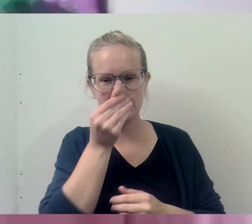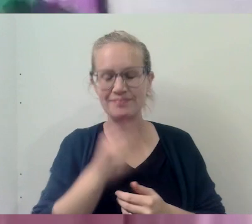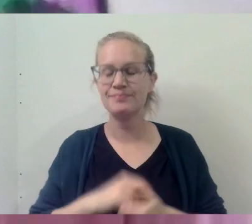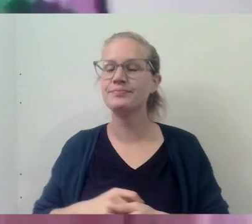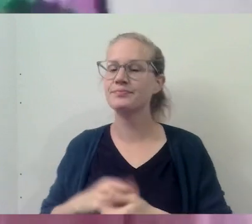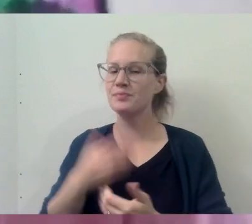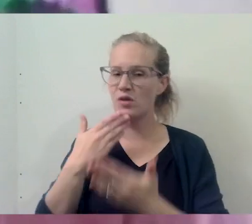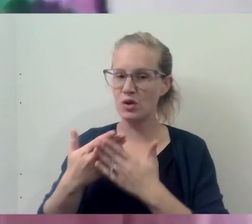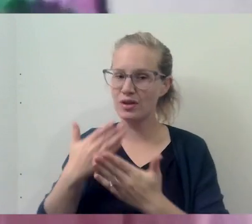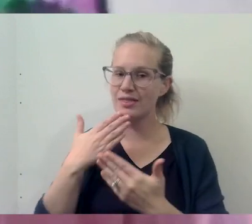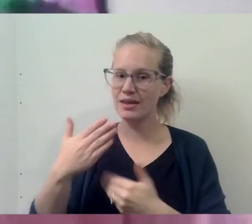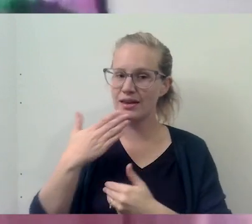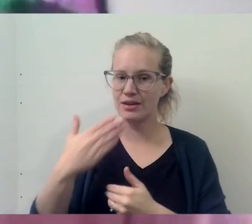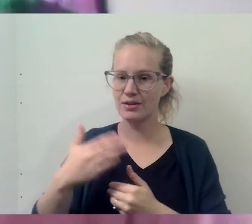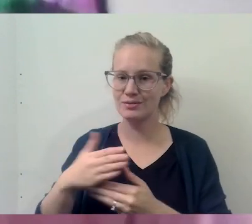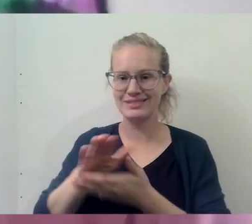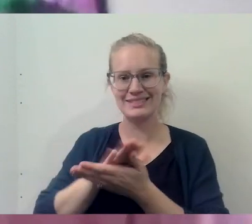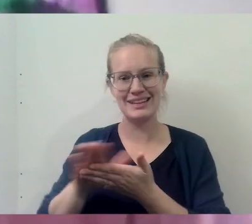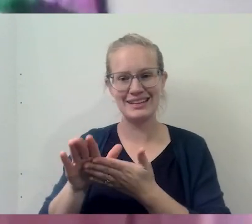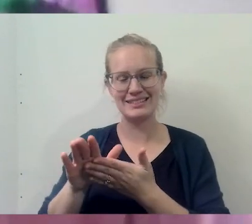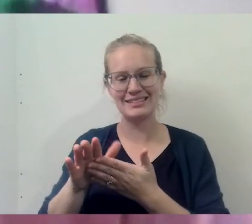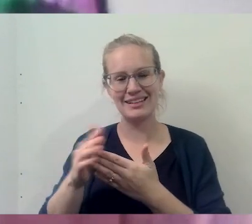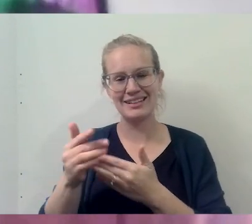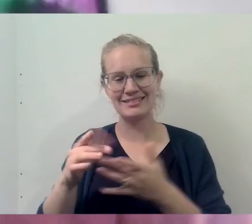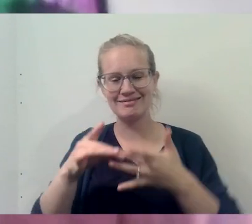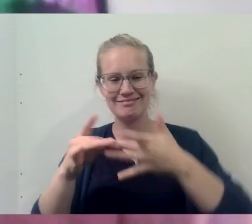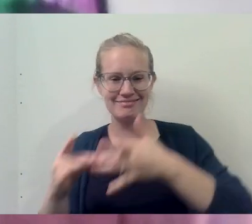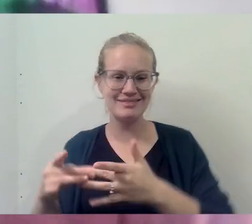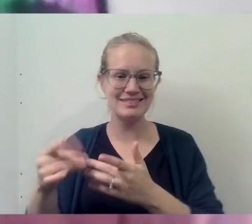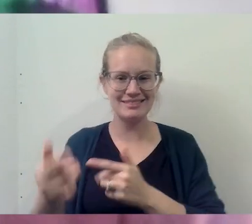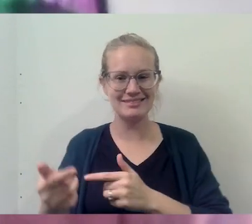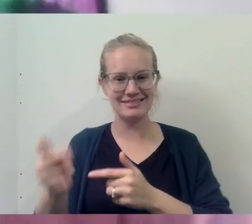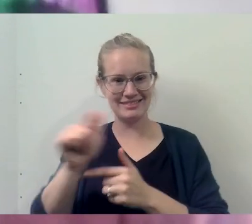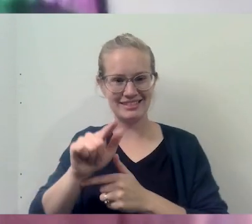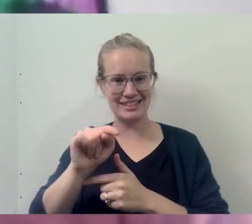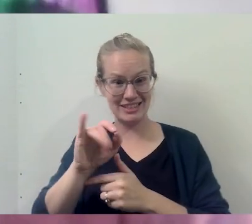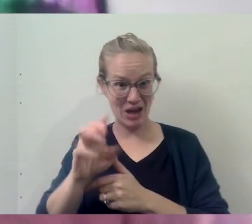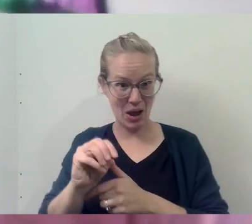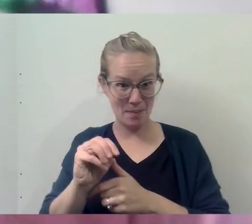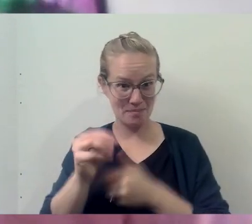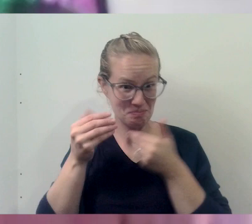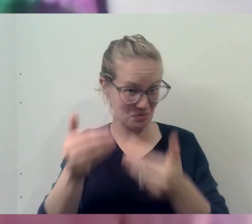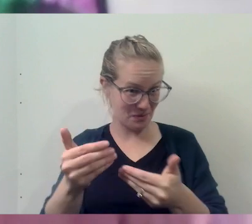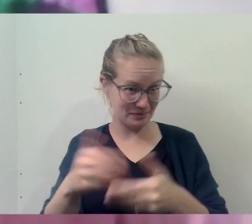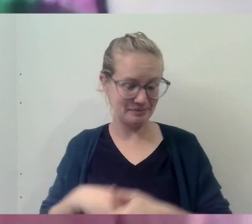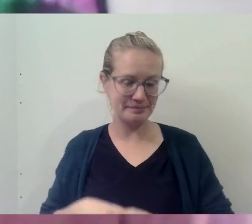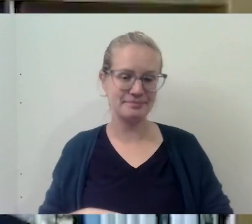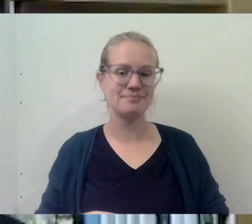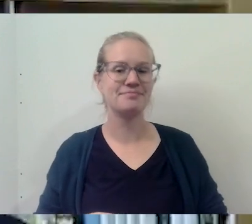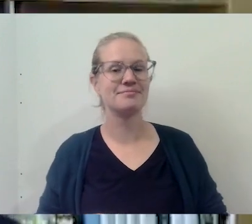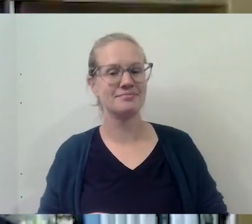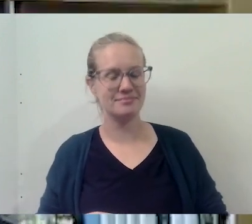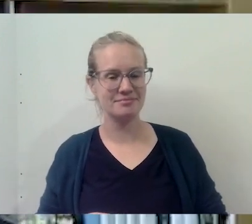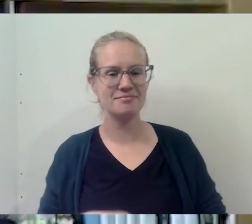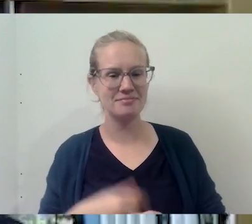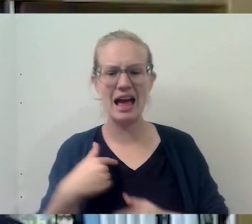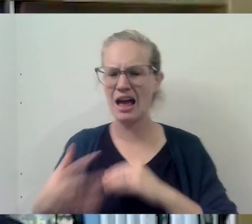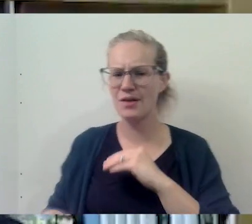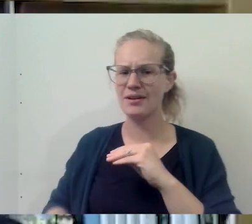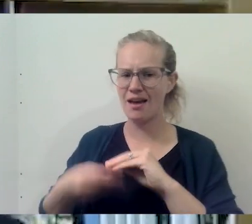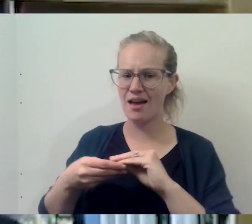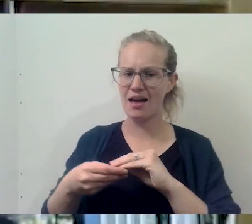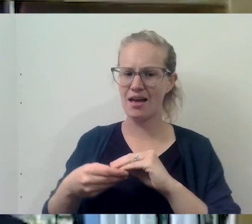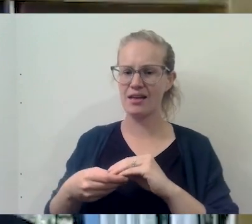Very good. Thank you. And that was a nice handoff over to you, Tom, as well. So why don't you take it from there? Yeah, I would just add, um,